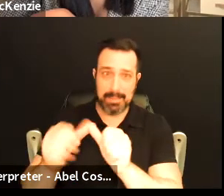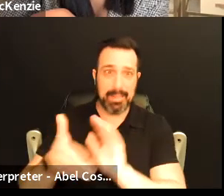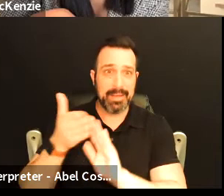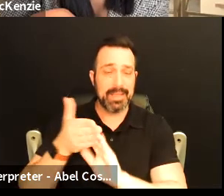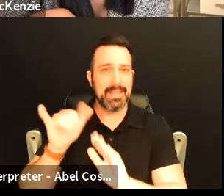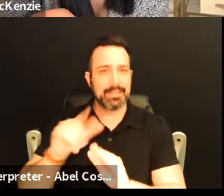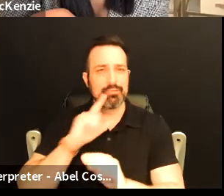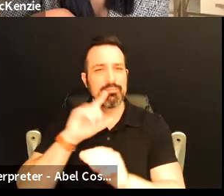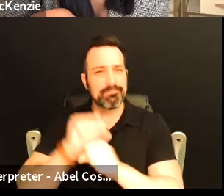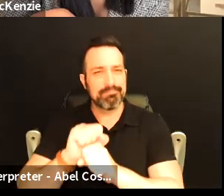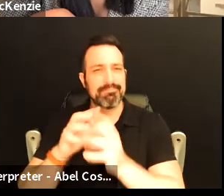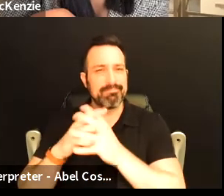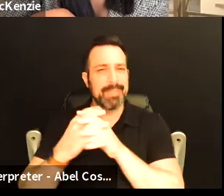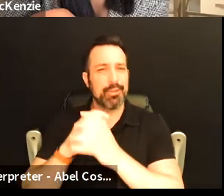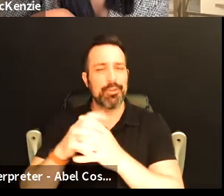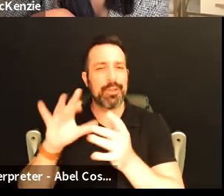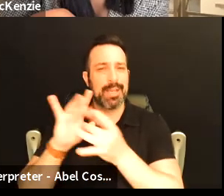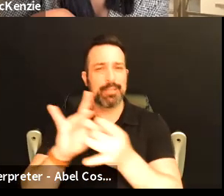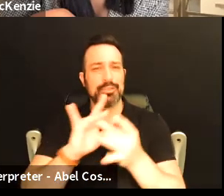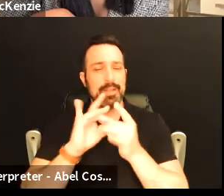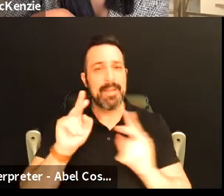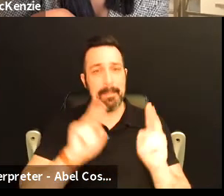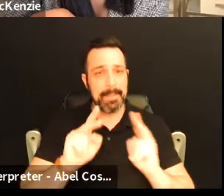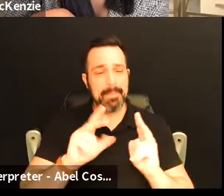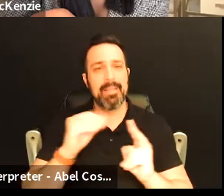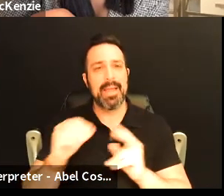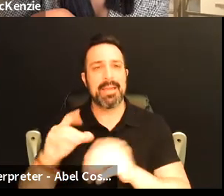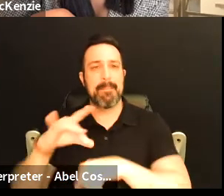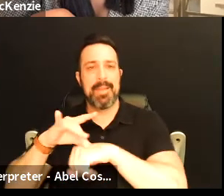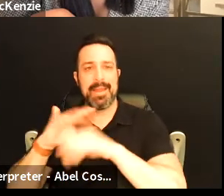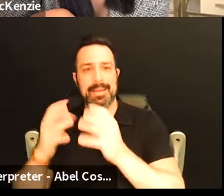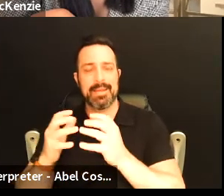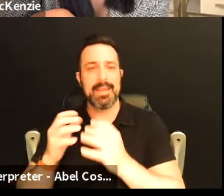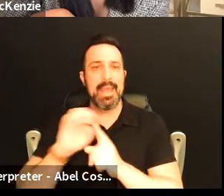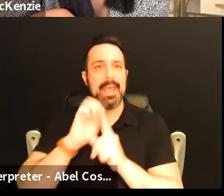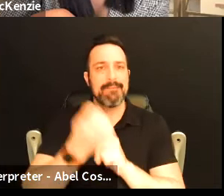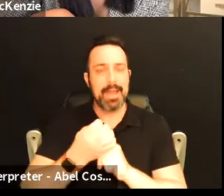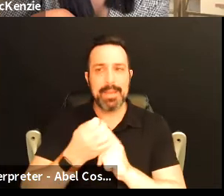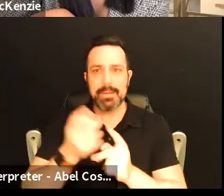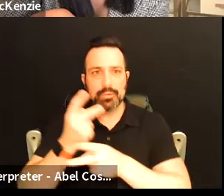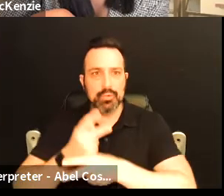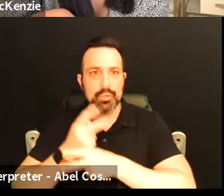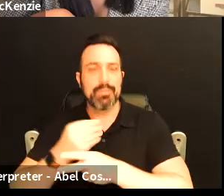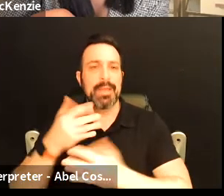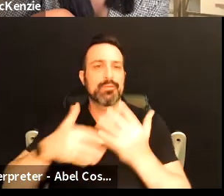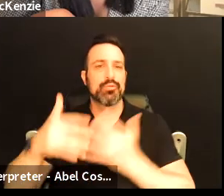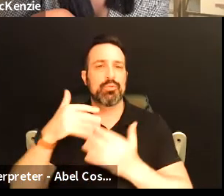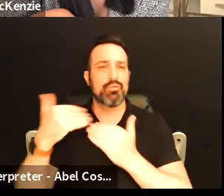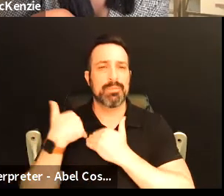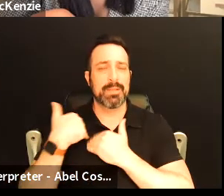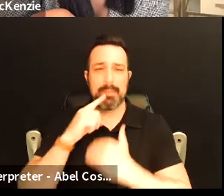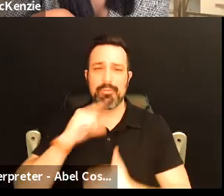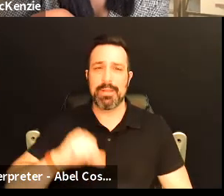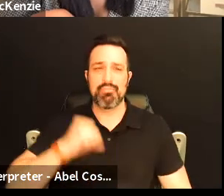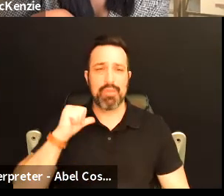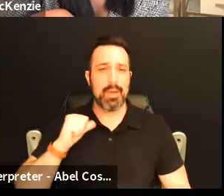is that interconnection of people and the planet. So environmental stewardship and social responsibility and I'm so proud to have